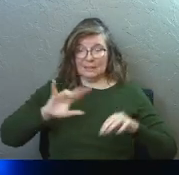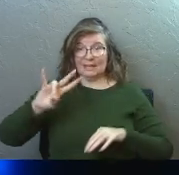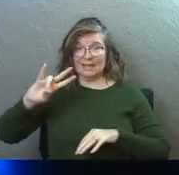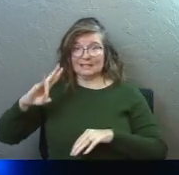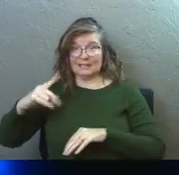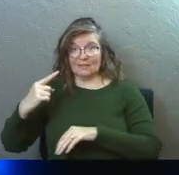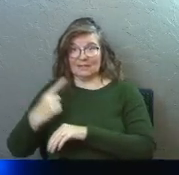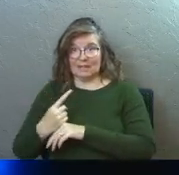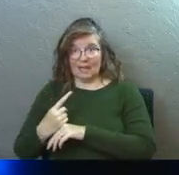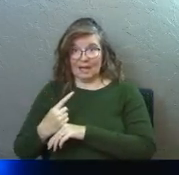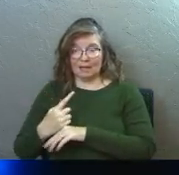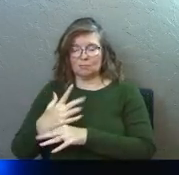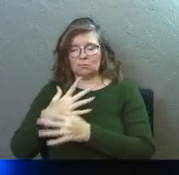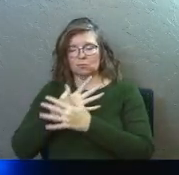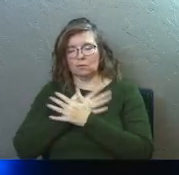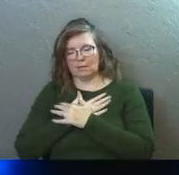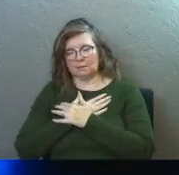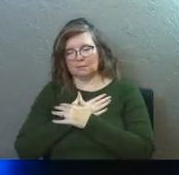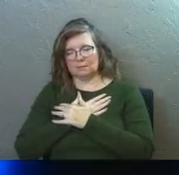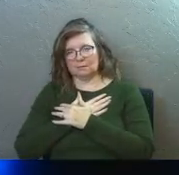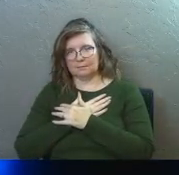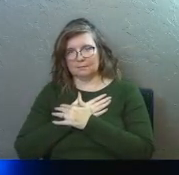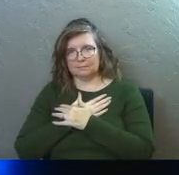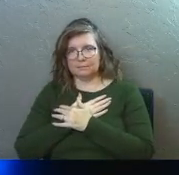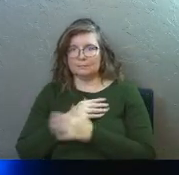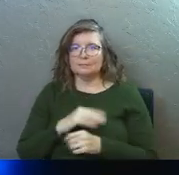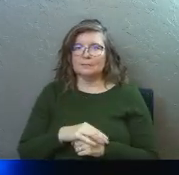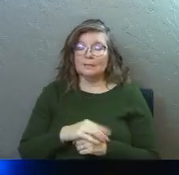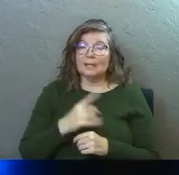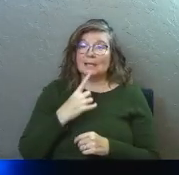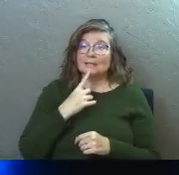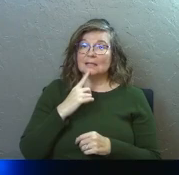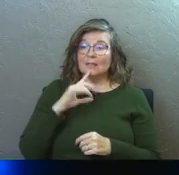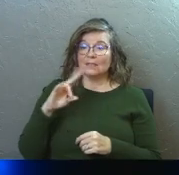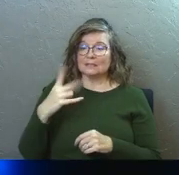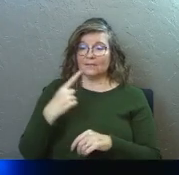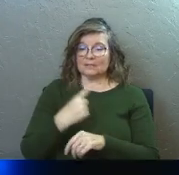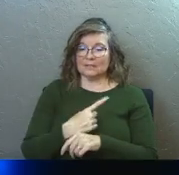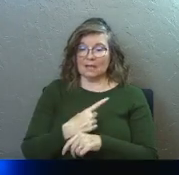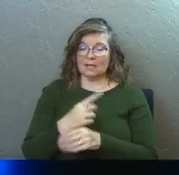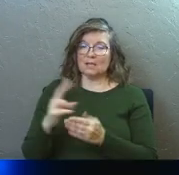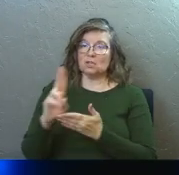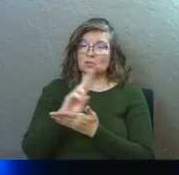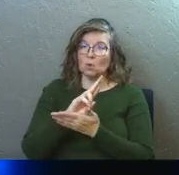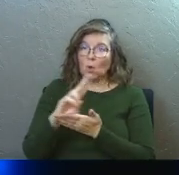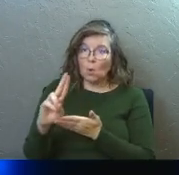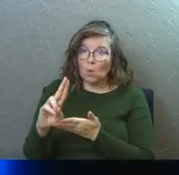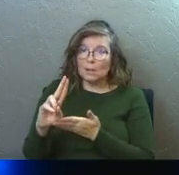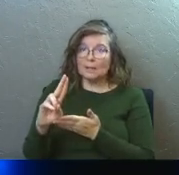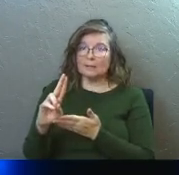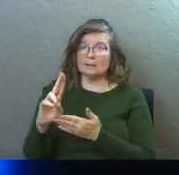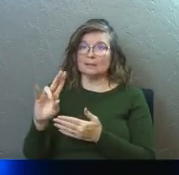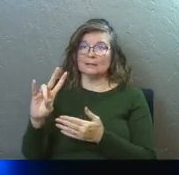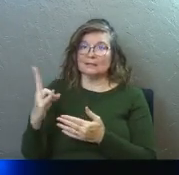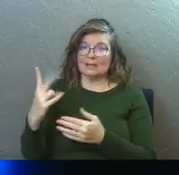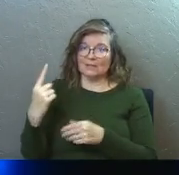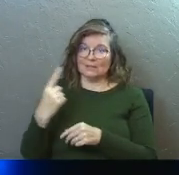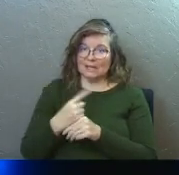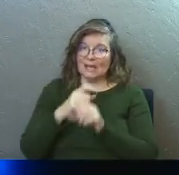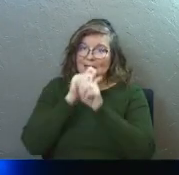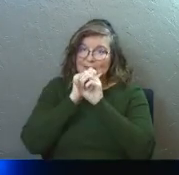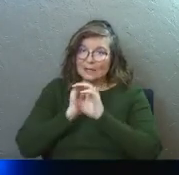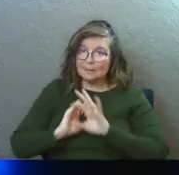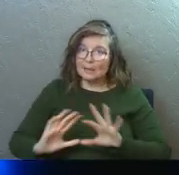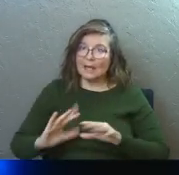and he rests. He rests, and he says that the seventh day is holy. The seventh day is a blessed